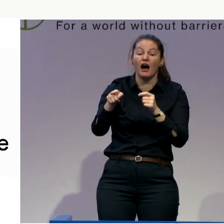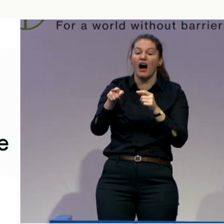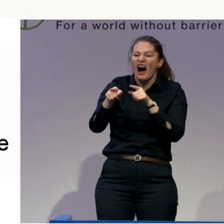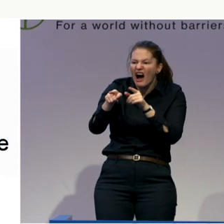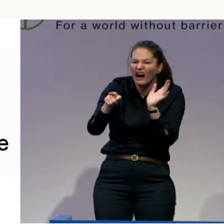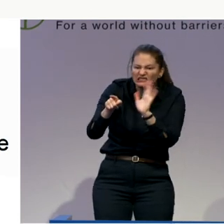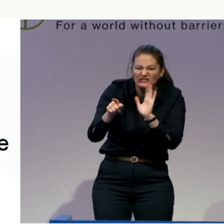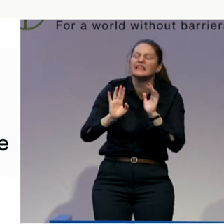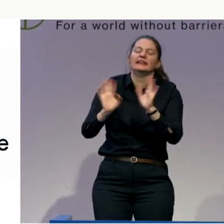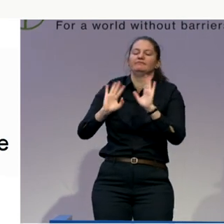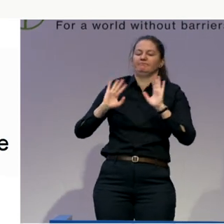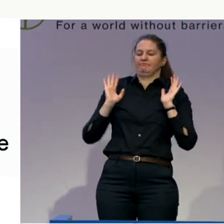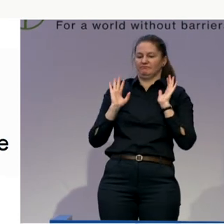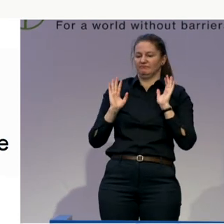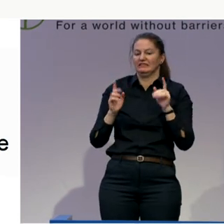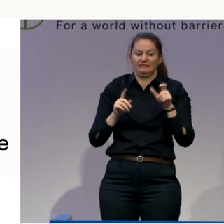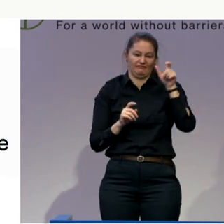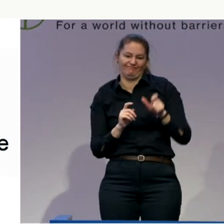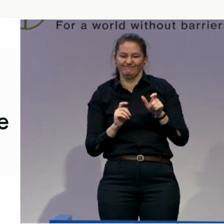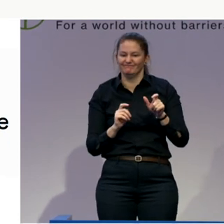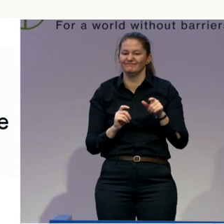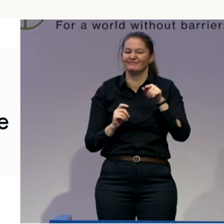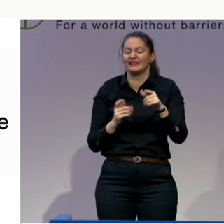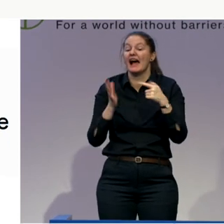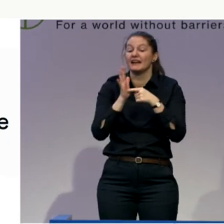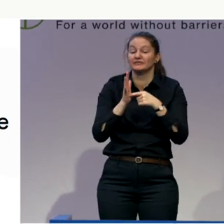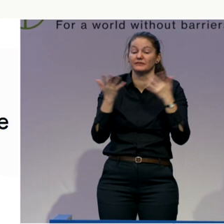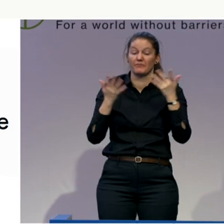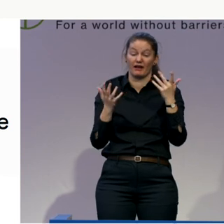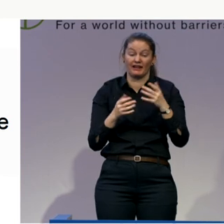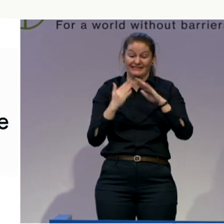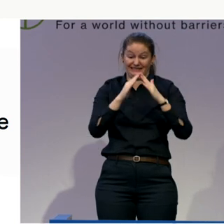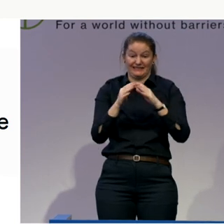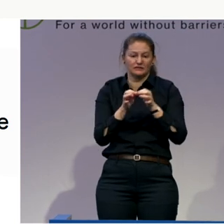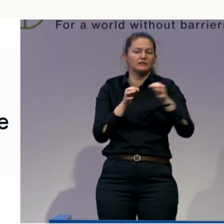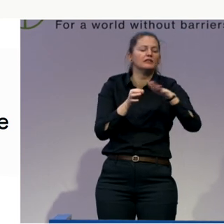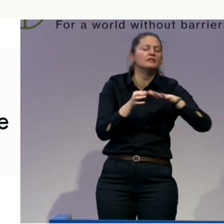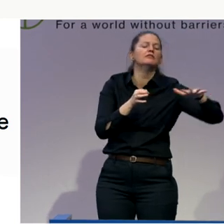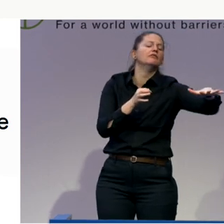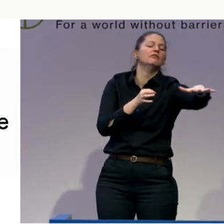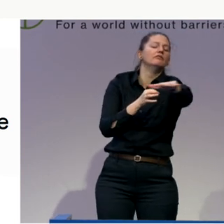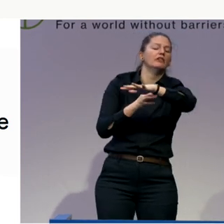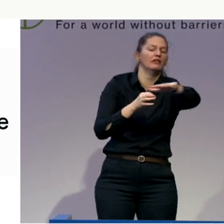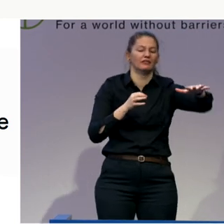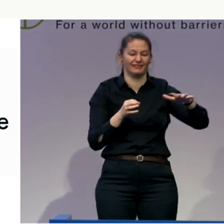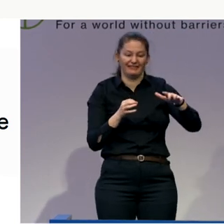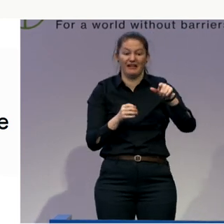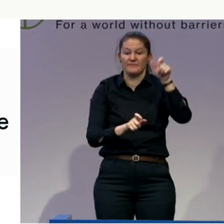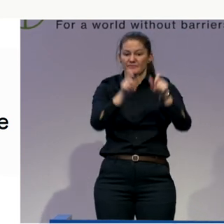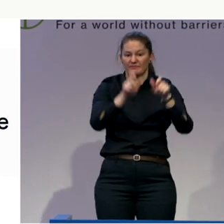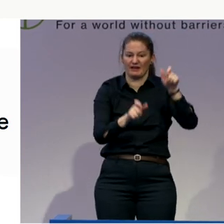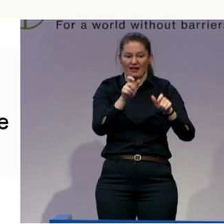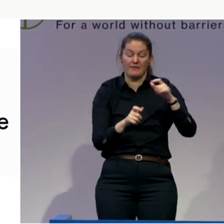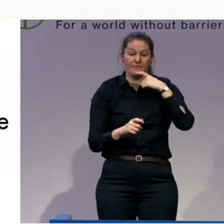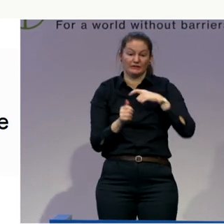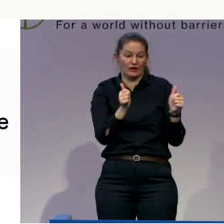employ. If I live in a rural area, if the pool of personal assistants work is small, then I might not have any choice